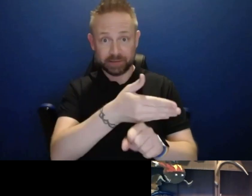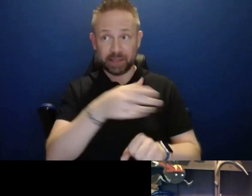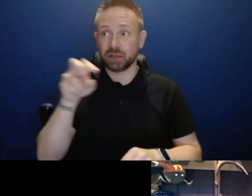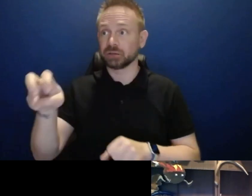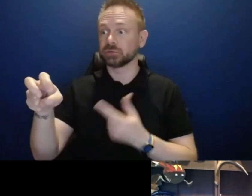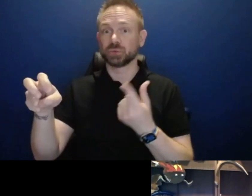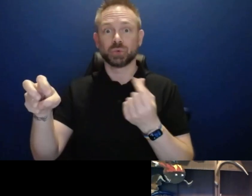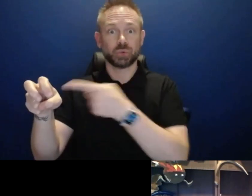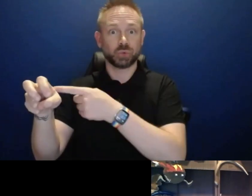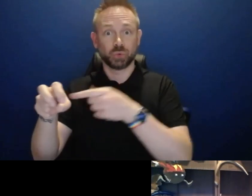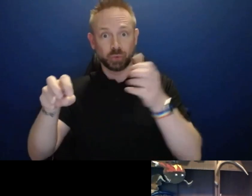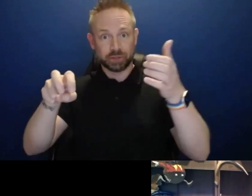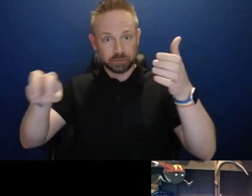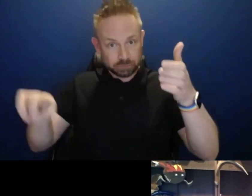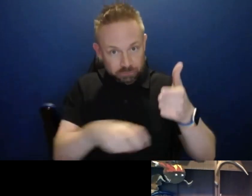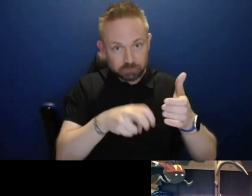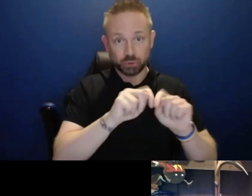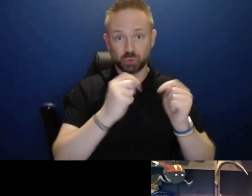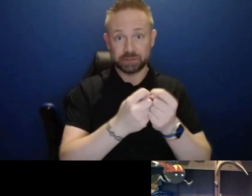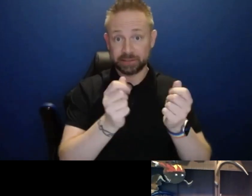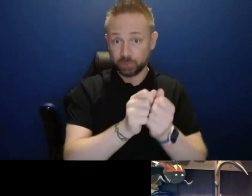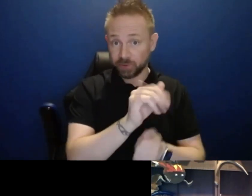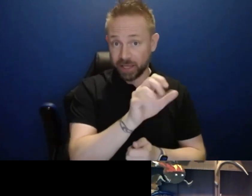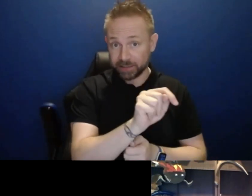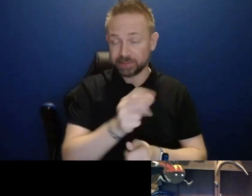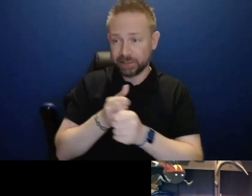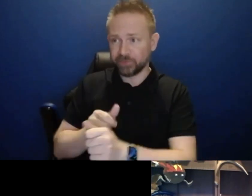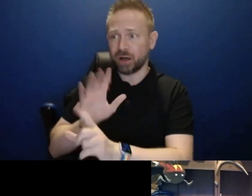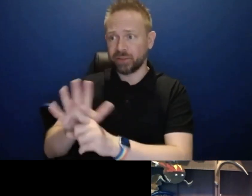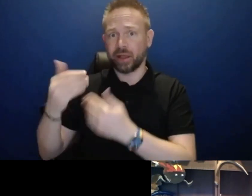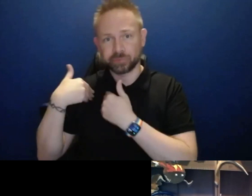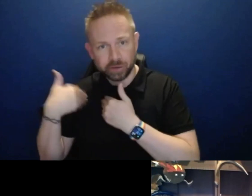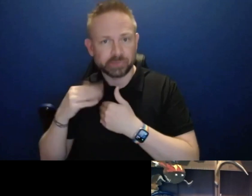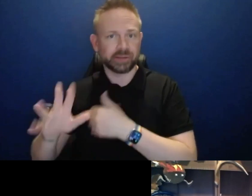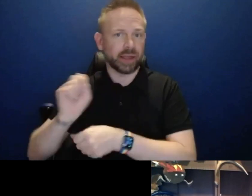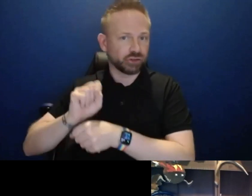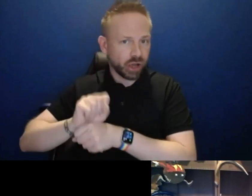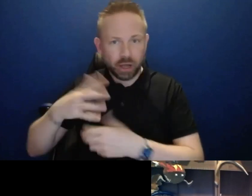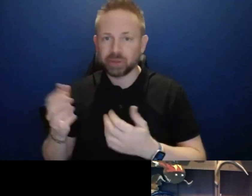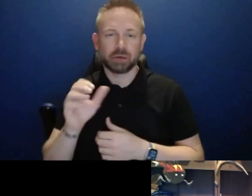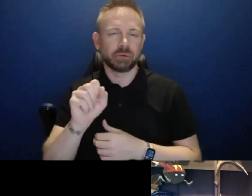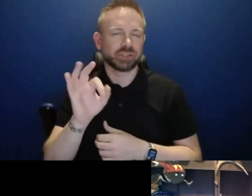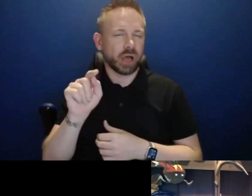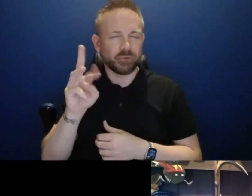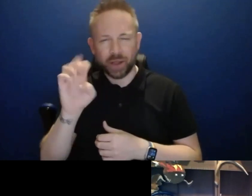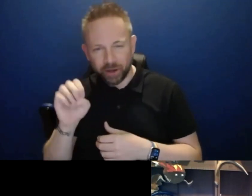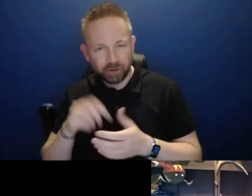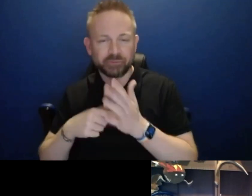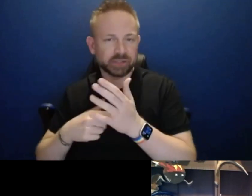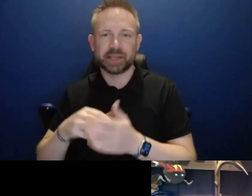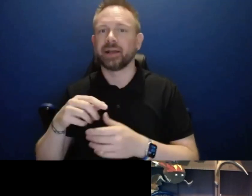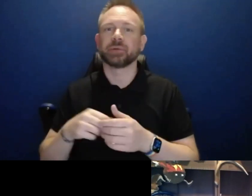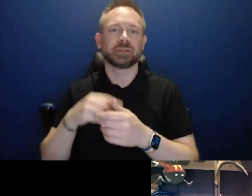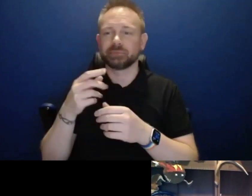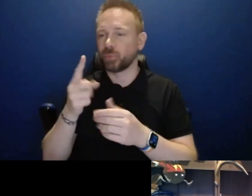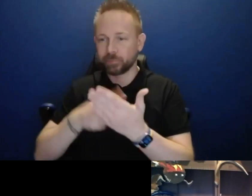these existing IST teams based on their current activities, i.e. someone doing Linux admin goes to SA1, Windows admin